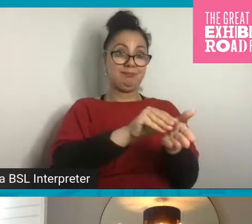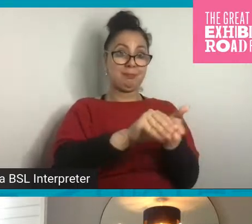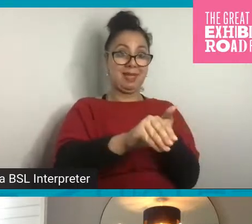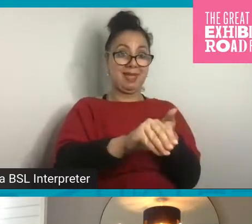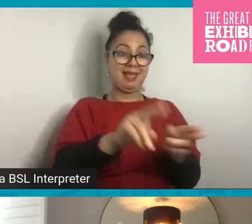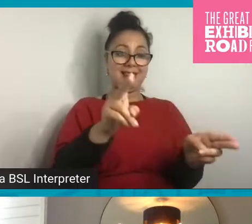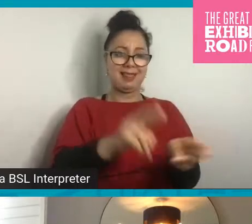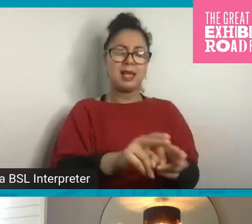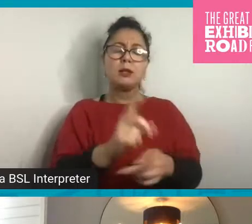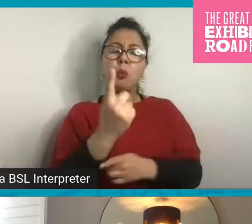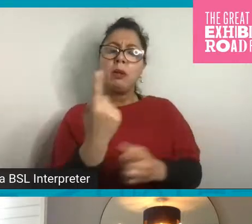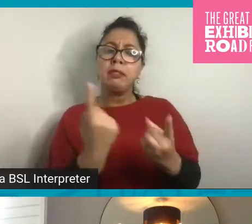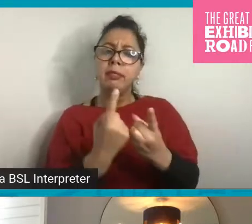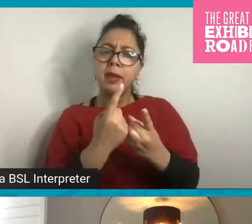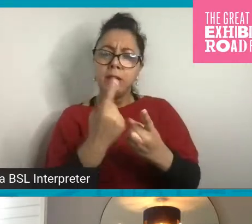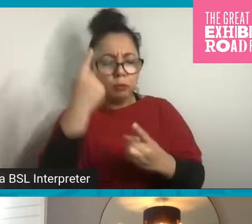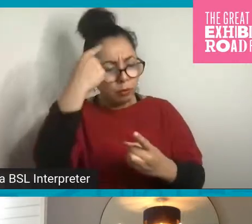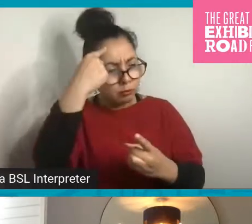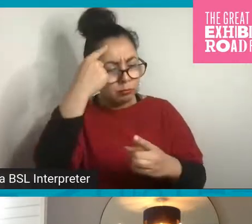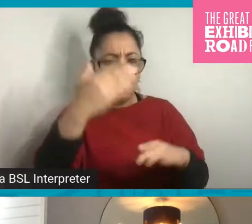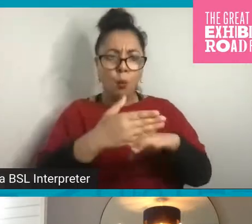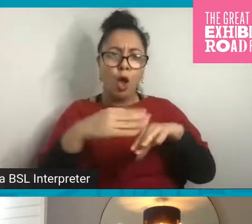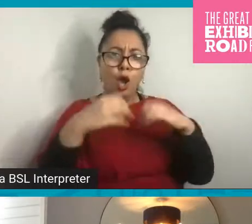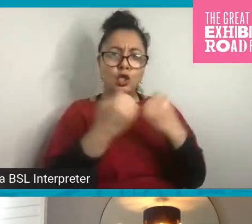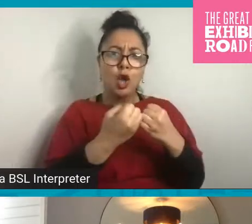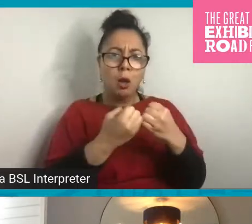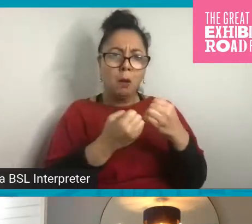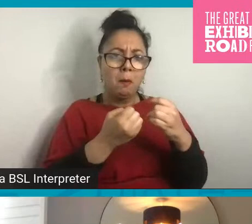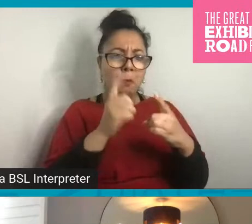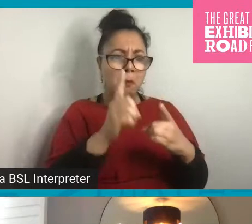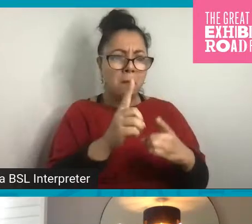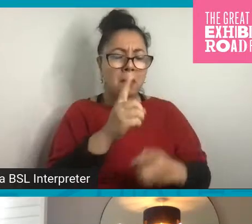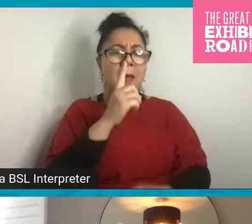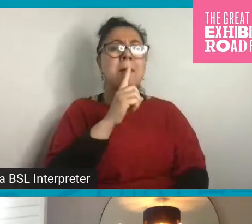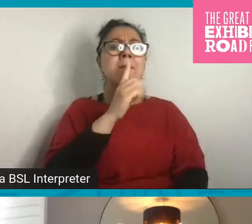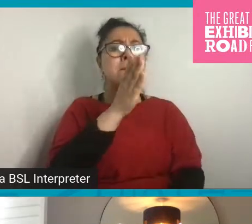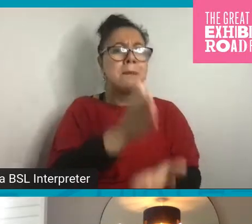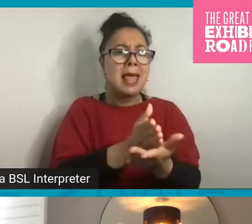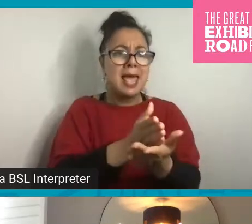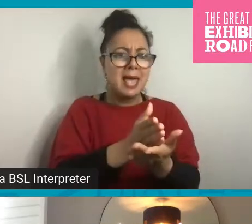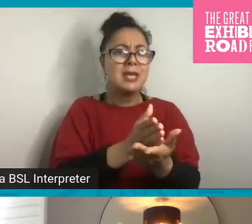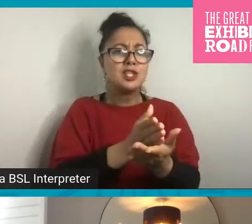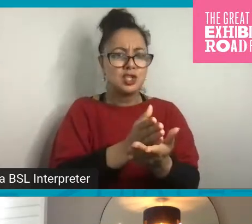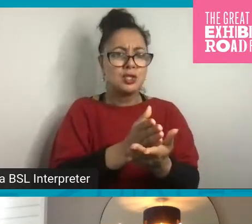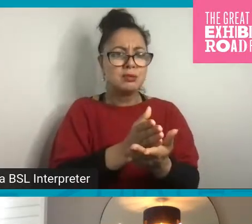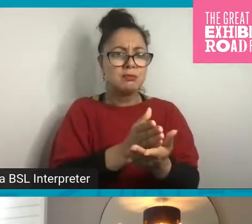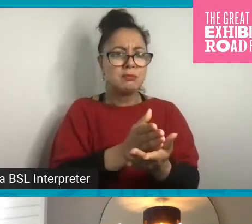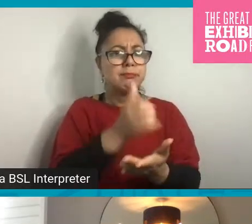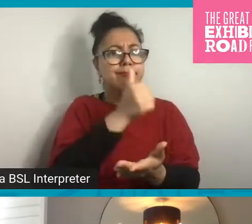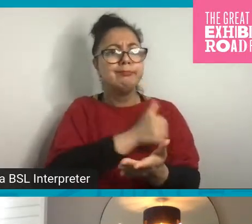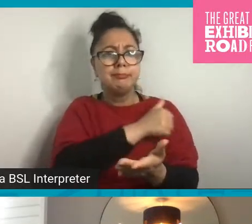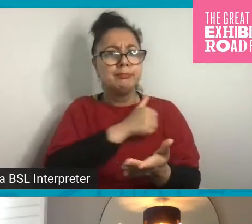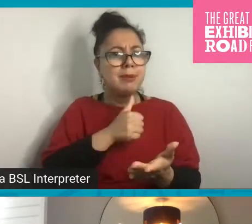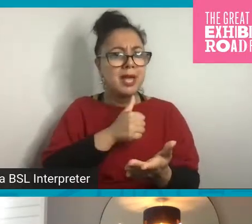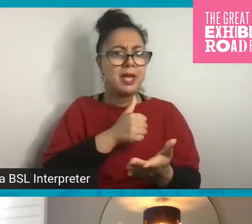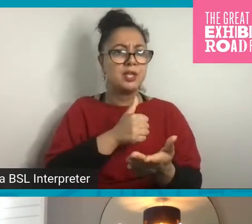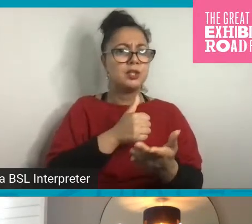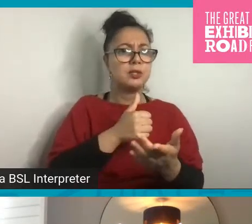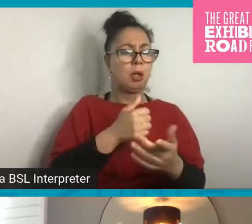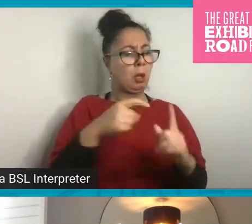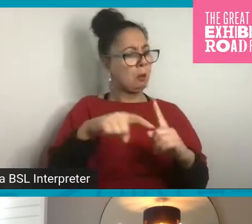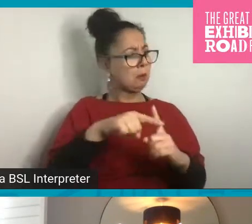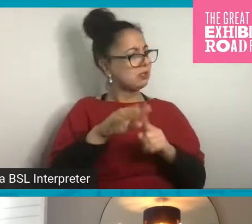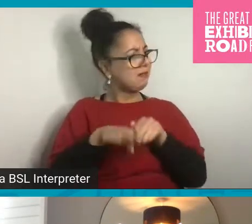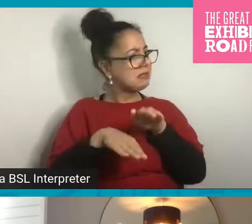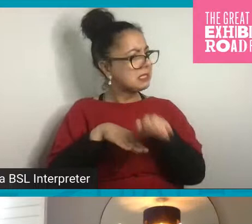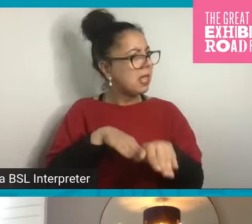pledge. And this is a positive step that we can make. And I just want you to think about, I just wondered